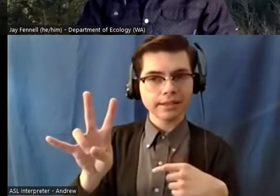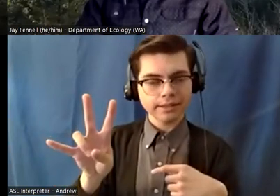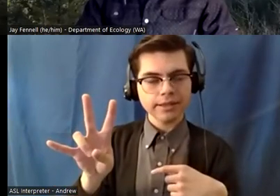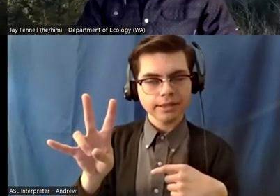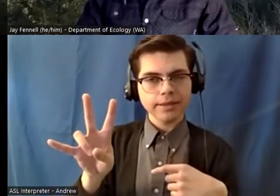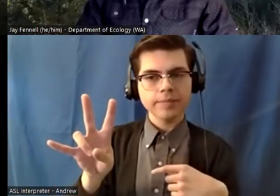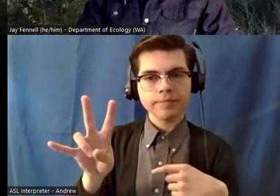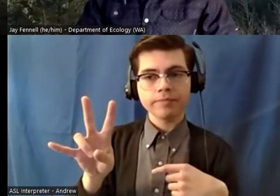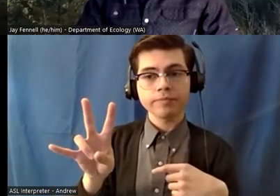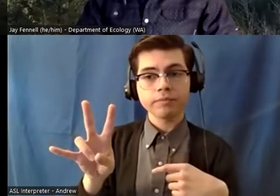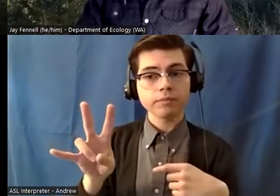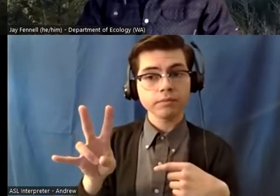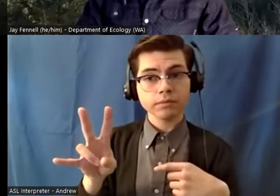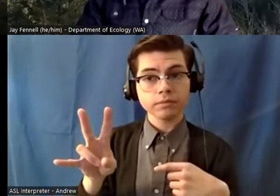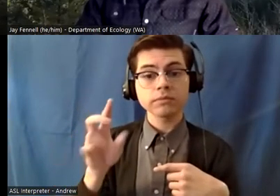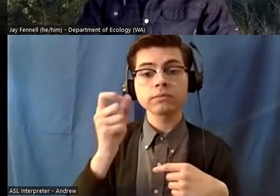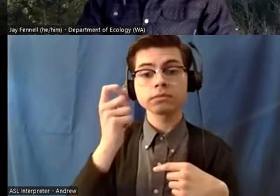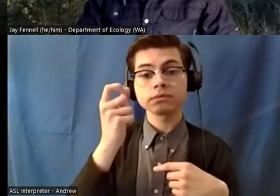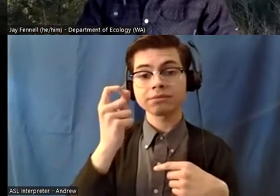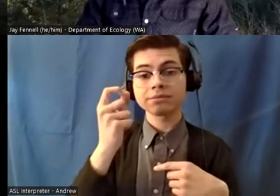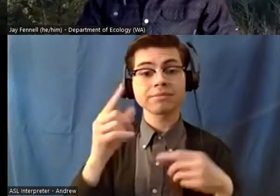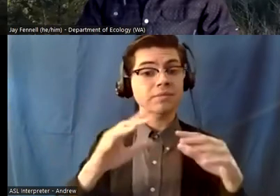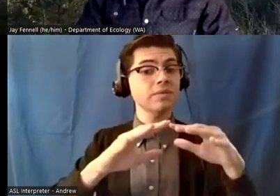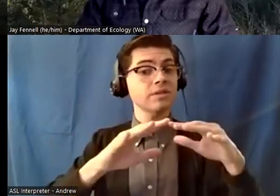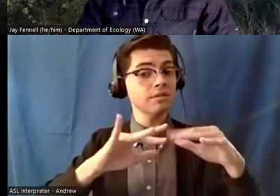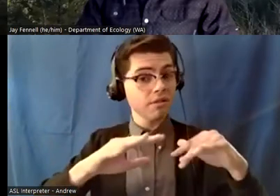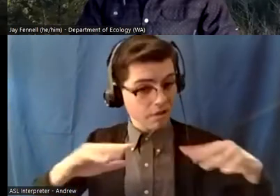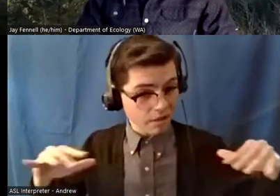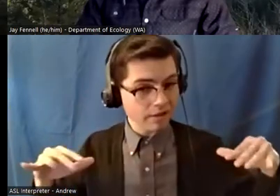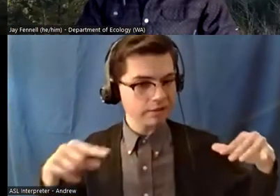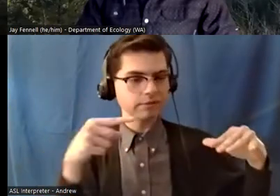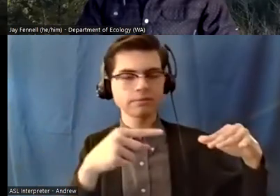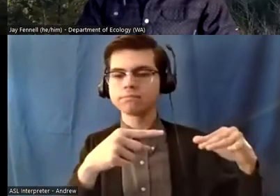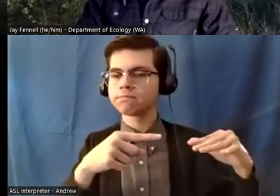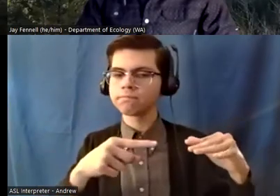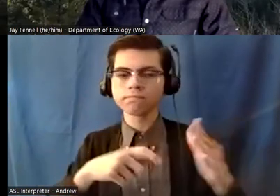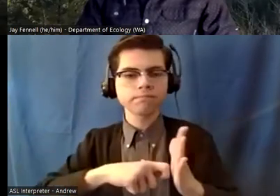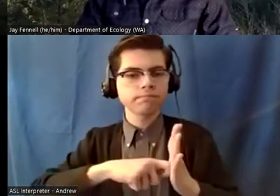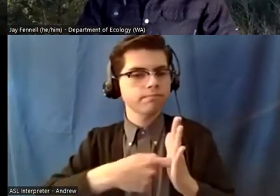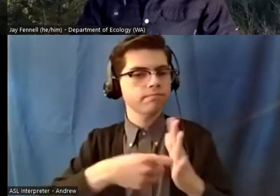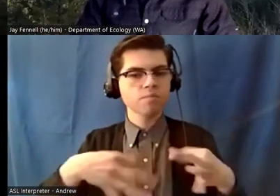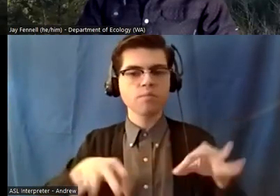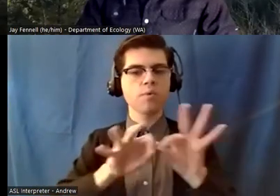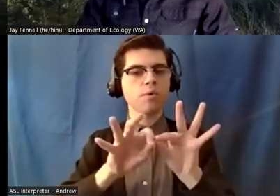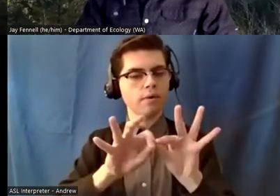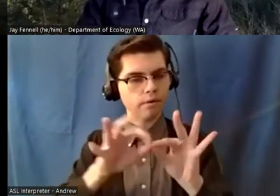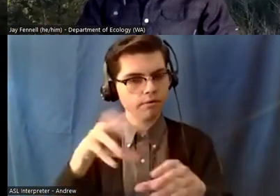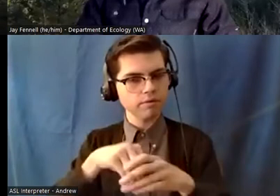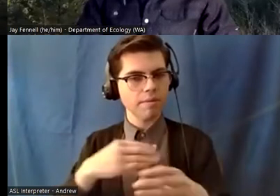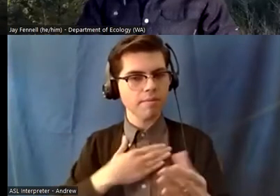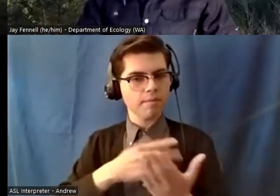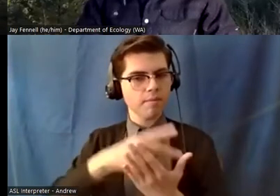diversity has been an integral part of my program ever since i was a supervisor women tend to